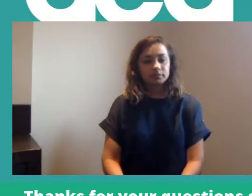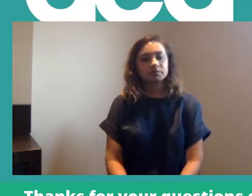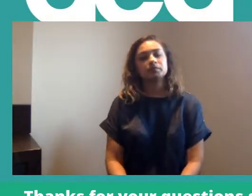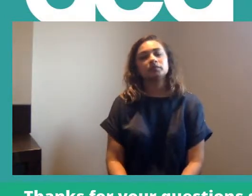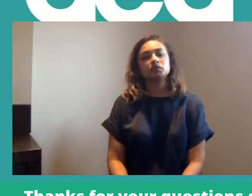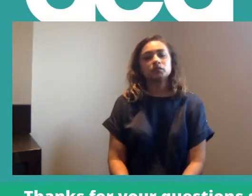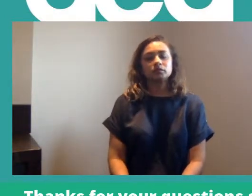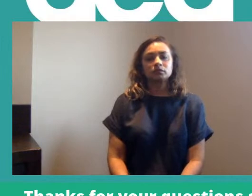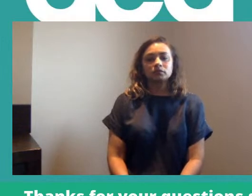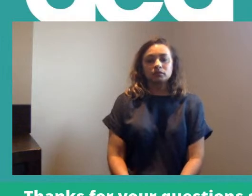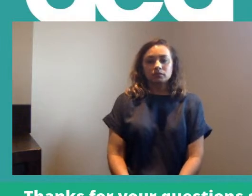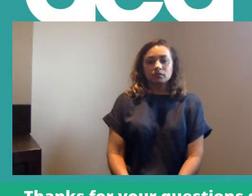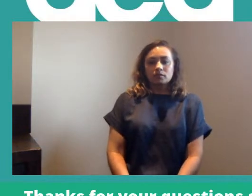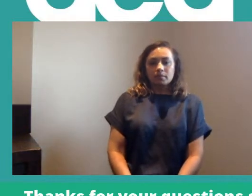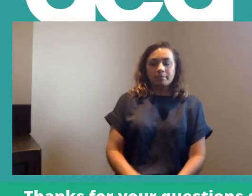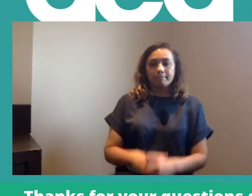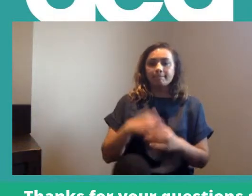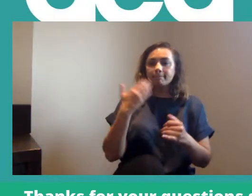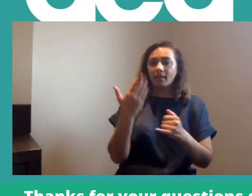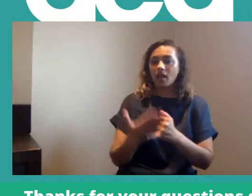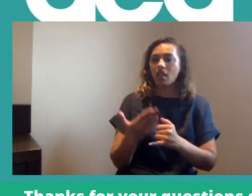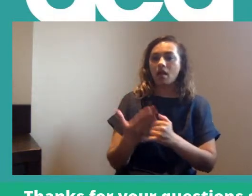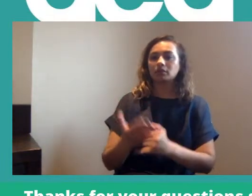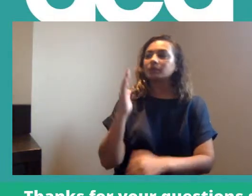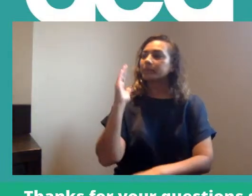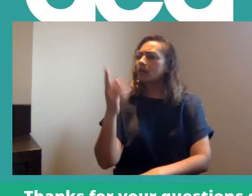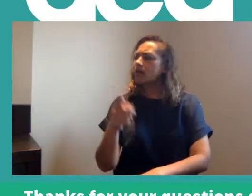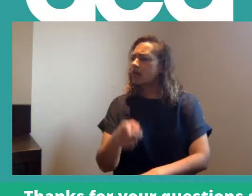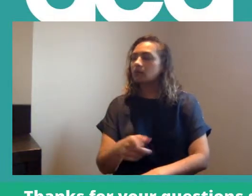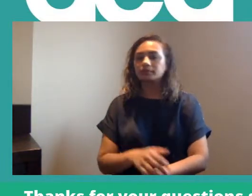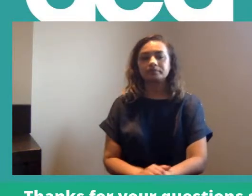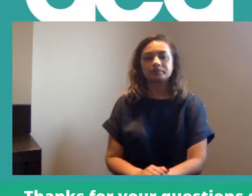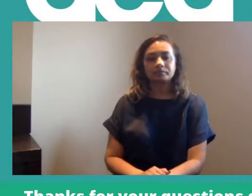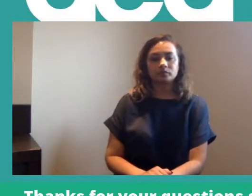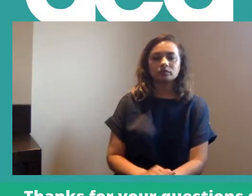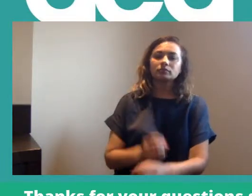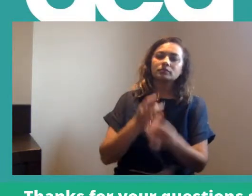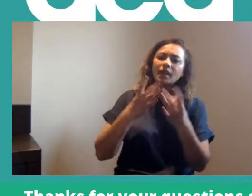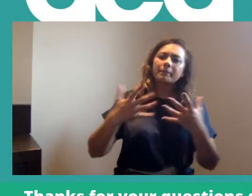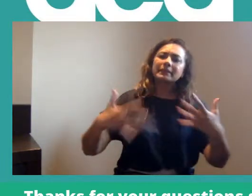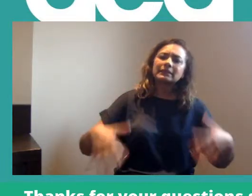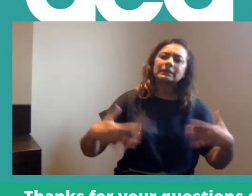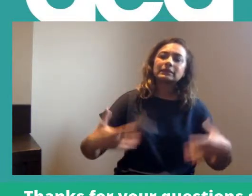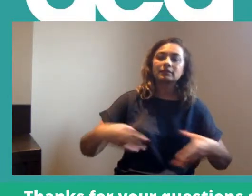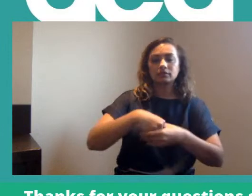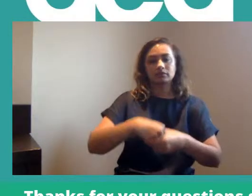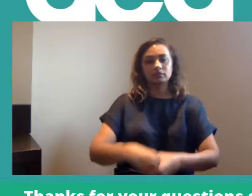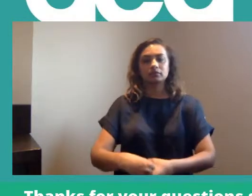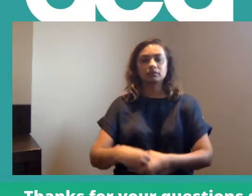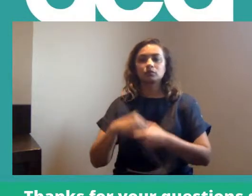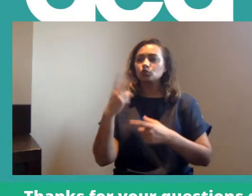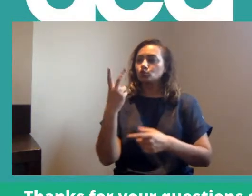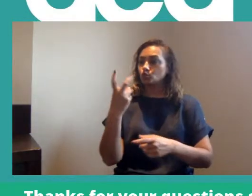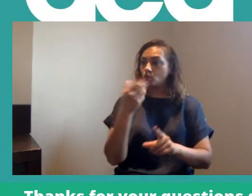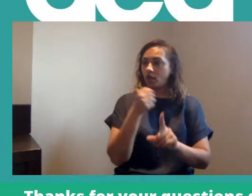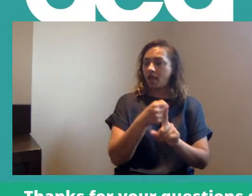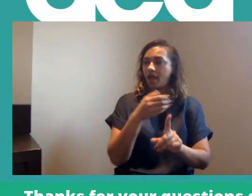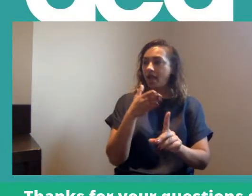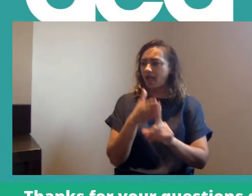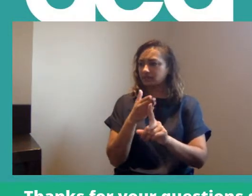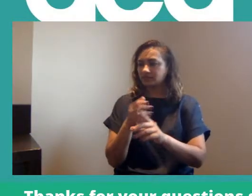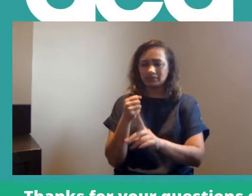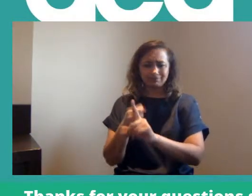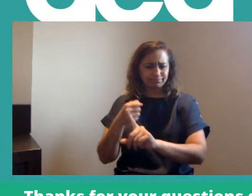Okie dokie. Right. Moving on to our final speakers. We're absolutely delighted to be joined by two activists from the National